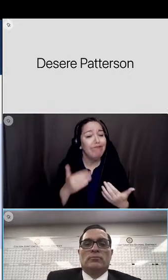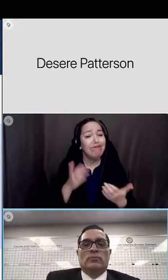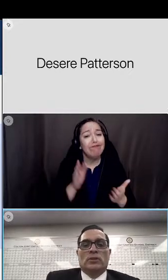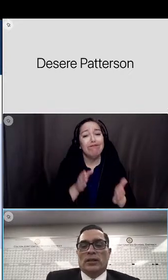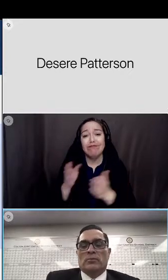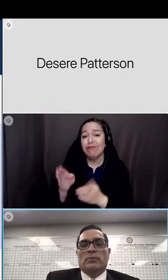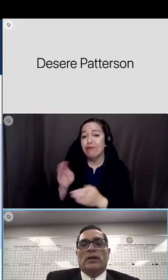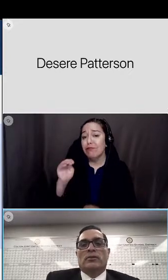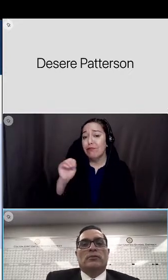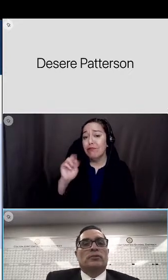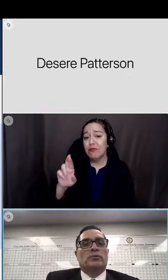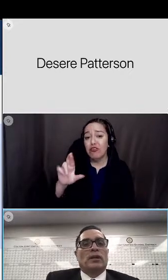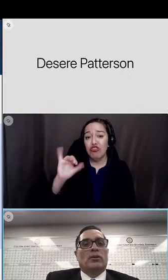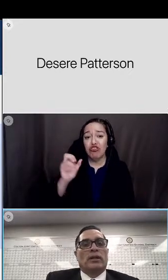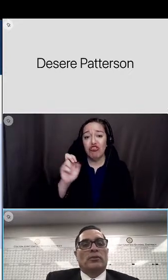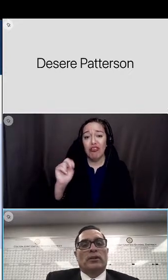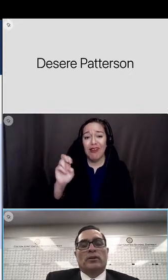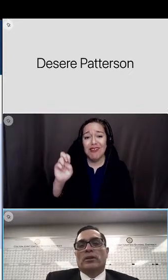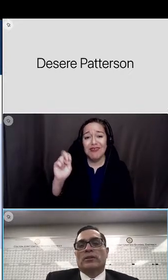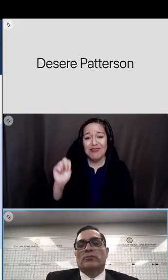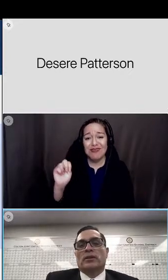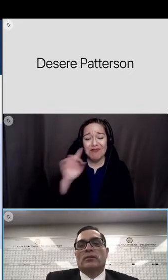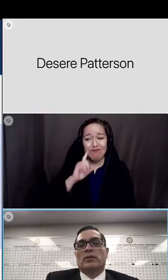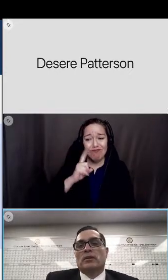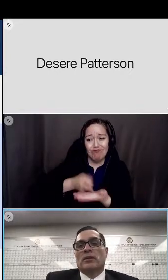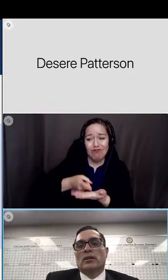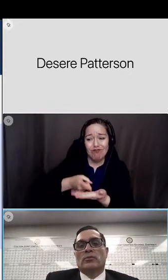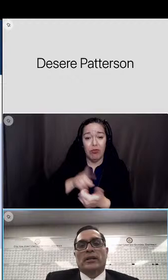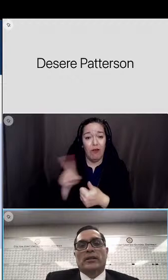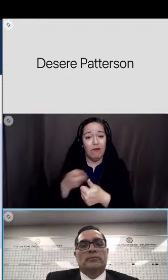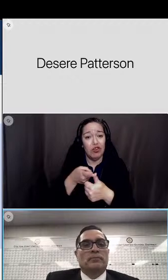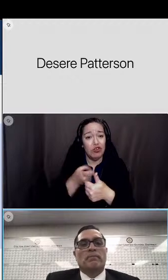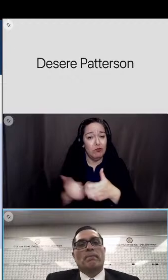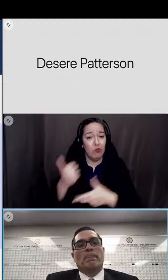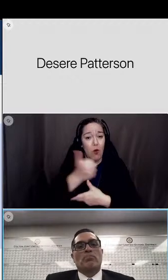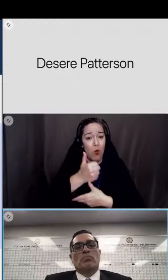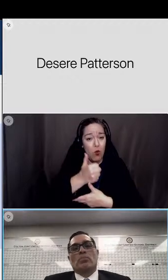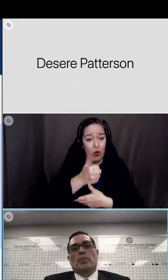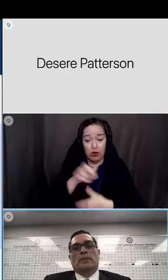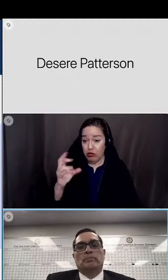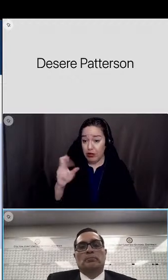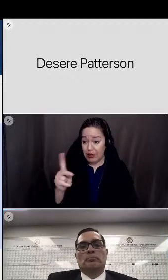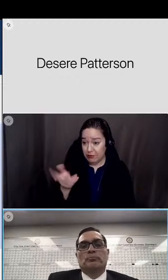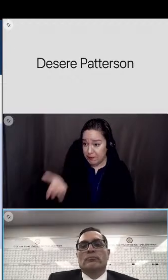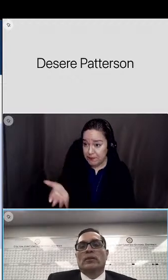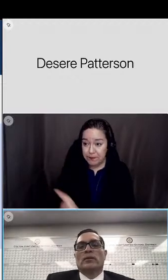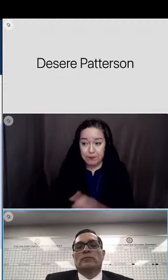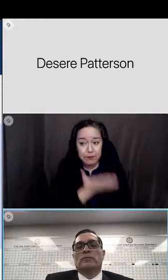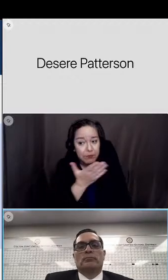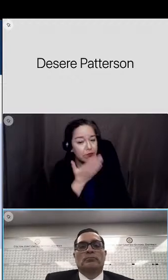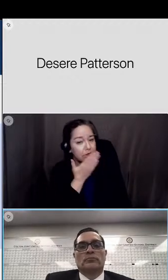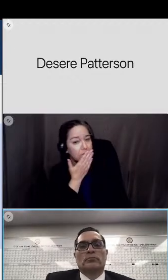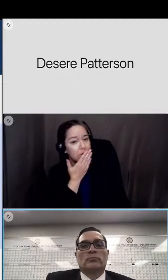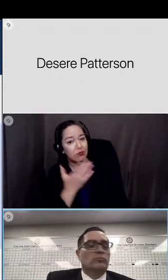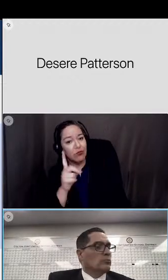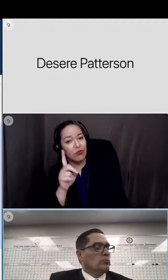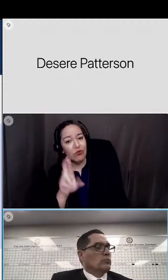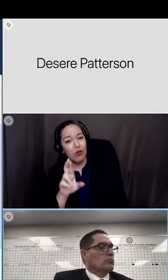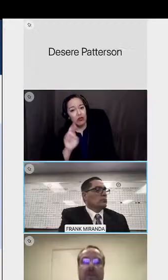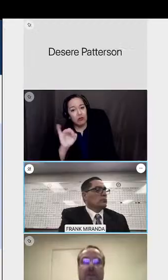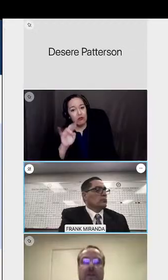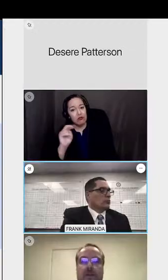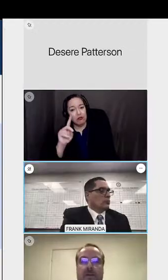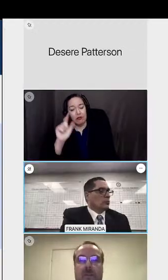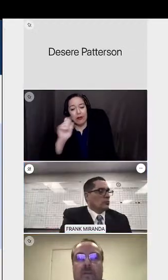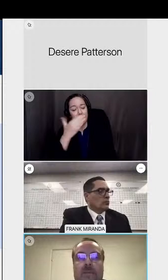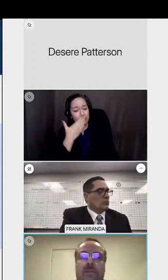uh talk about the first priority area that we identified rick thank you dr miranda and uh good